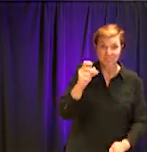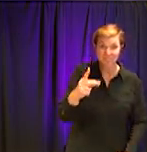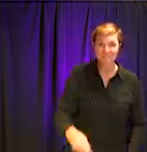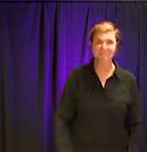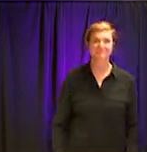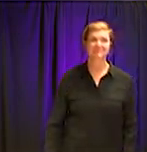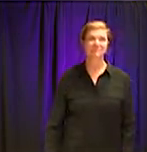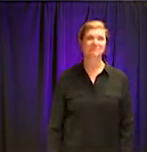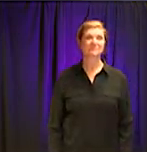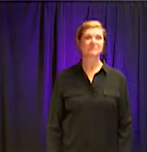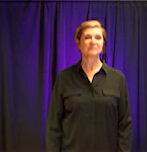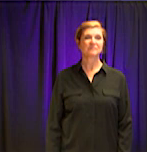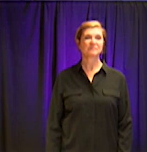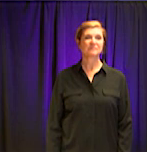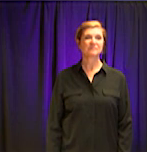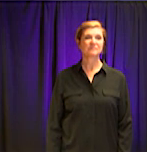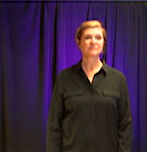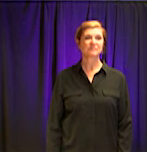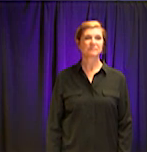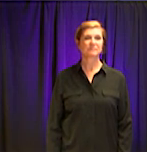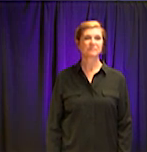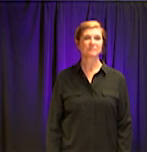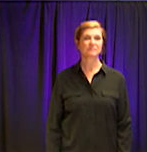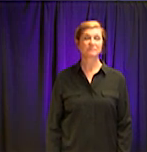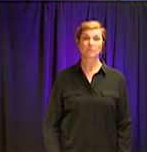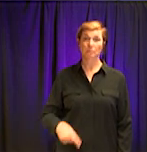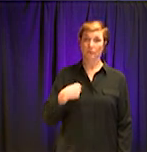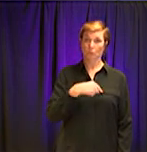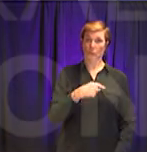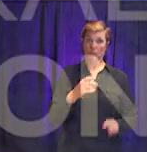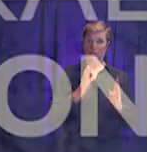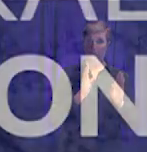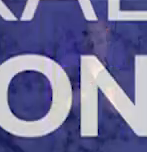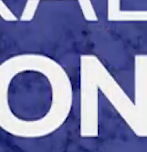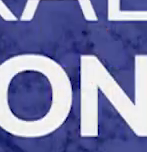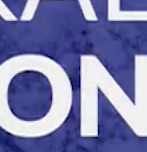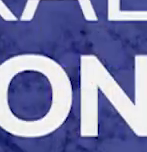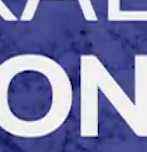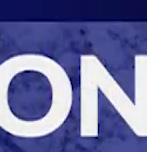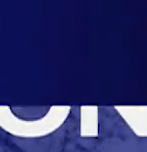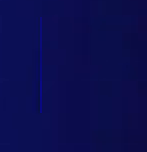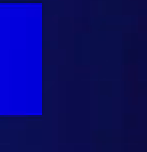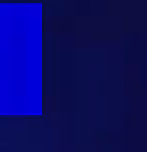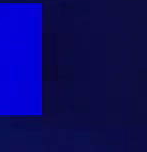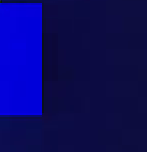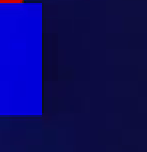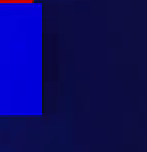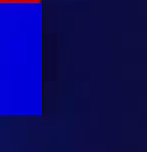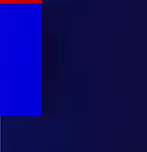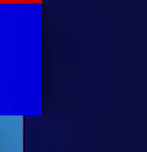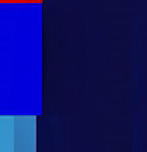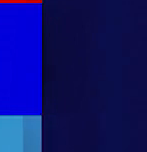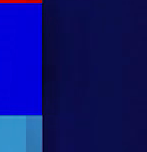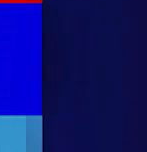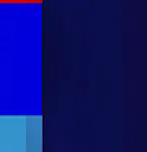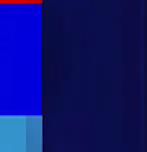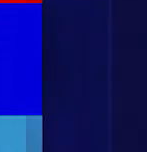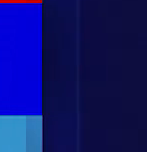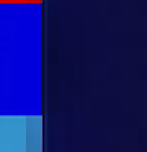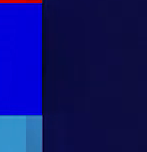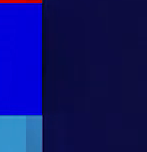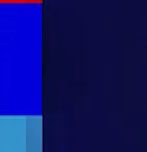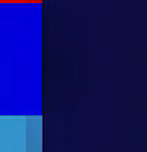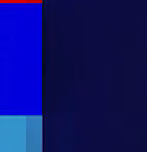As we all prepare to live under the guise of our new normal, some of life's most basic essentials of the days of old